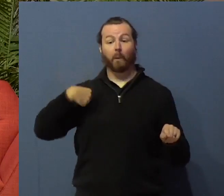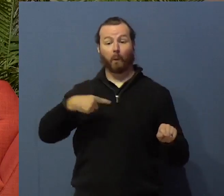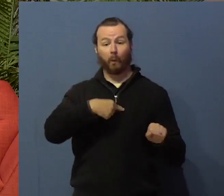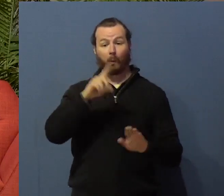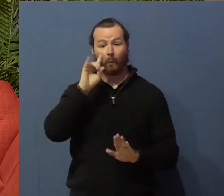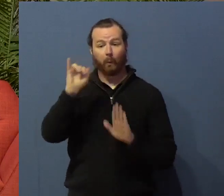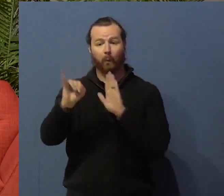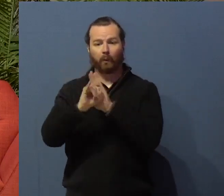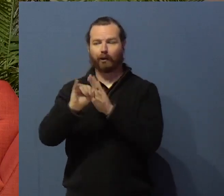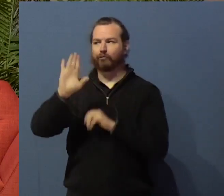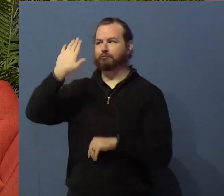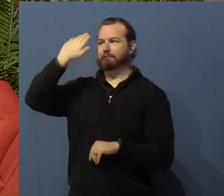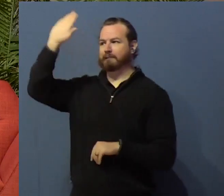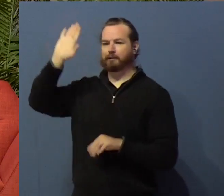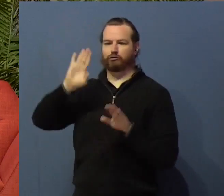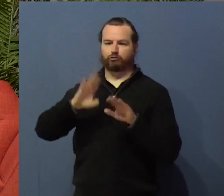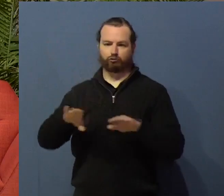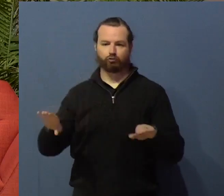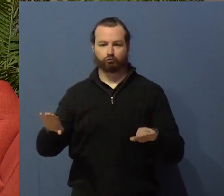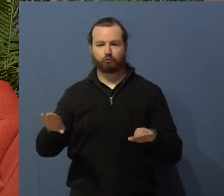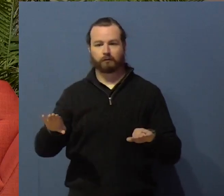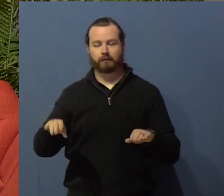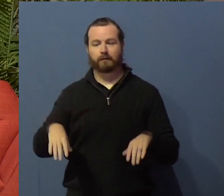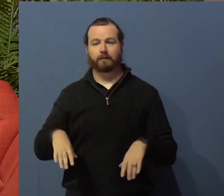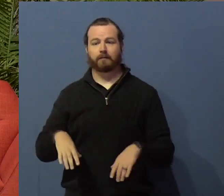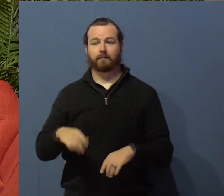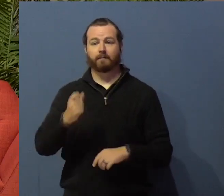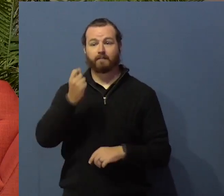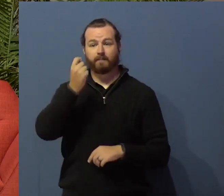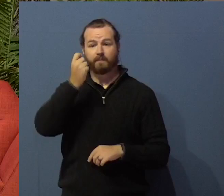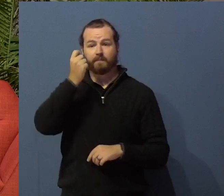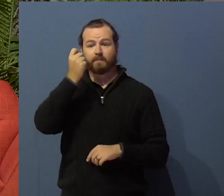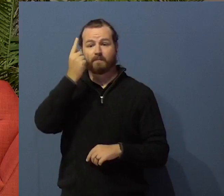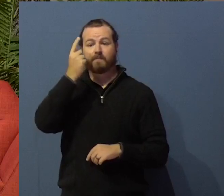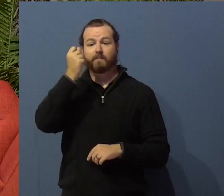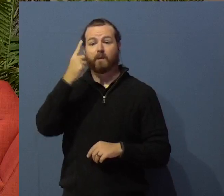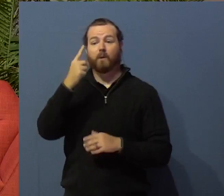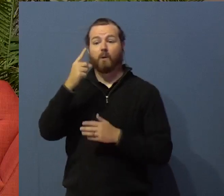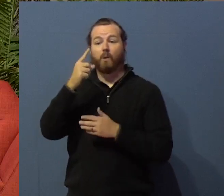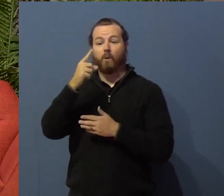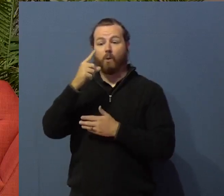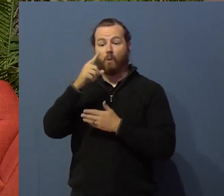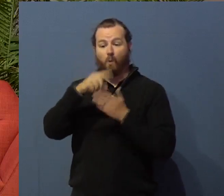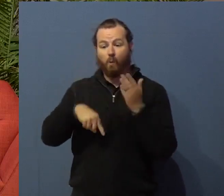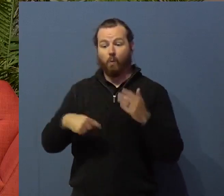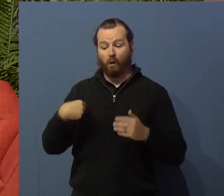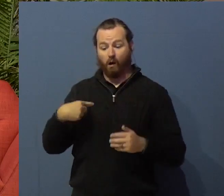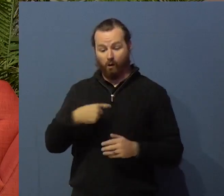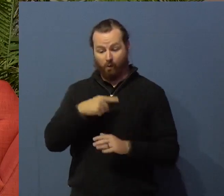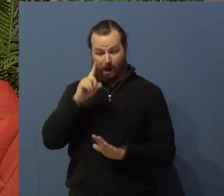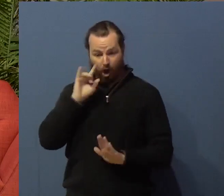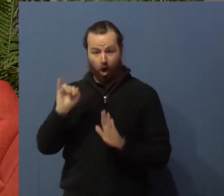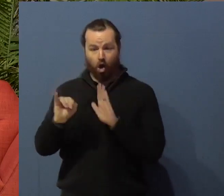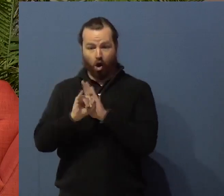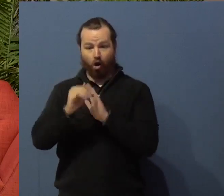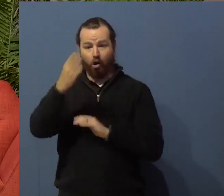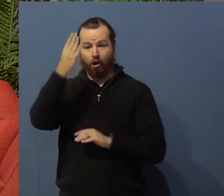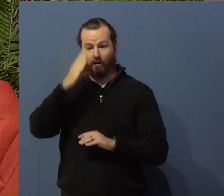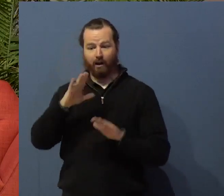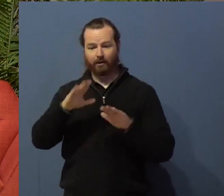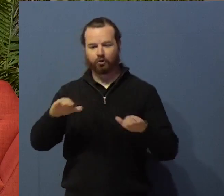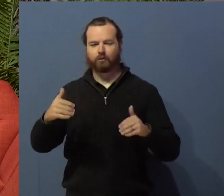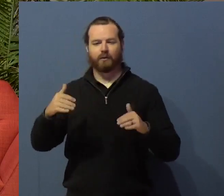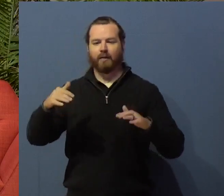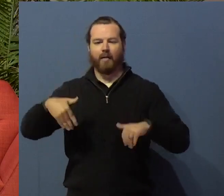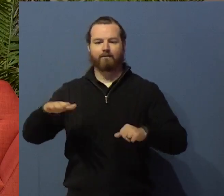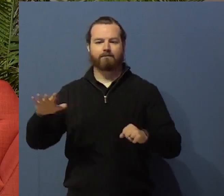What we are has not yet appeared but we know that when He appears we see everybody like Him because we shall